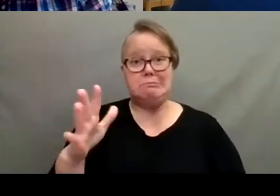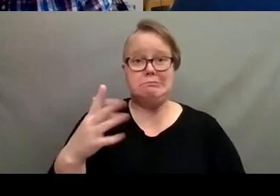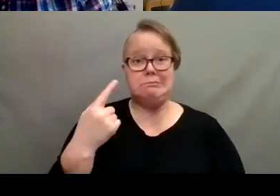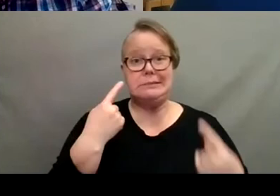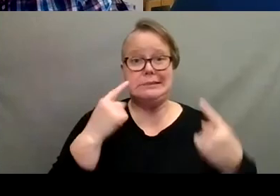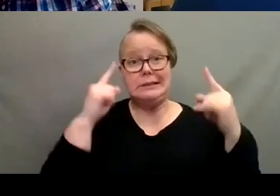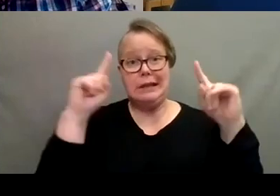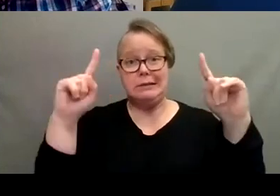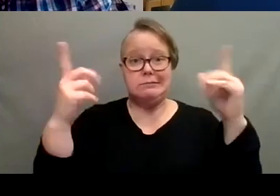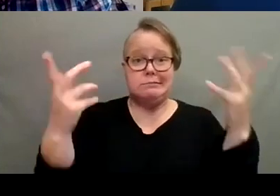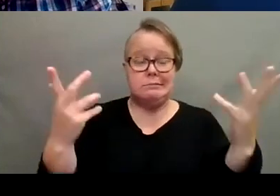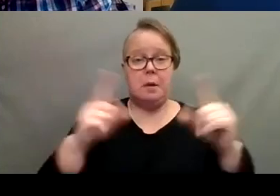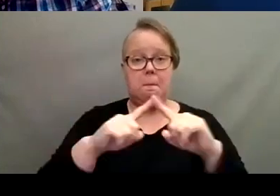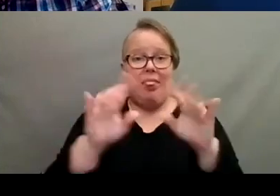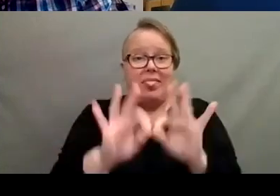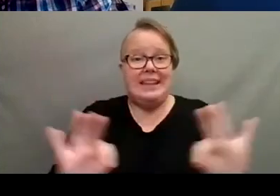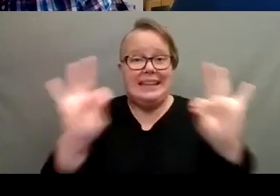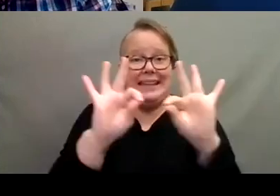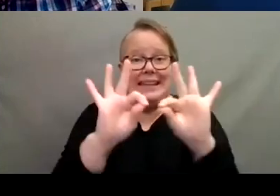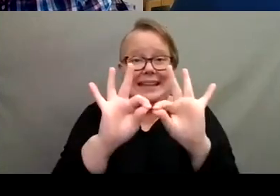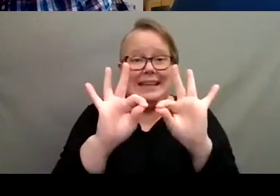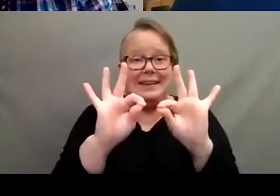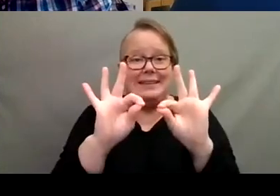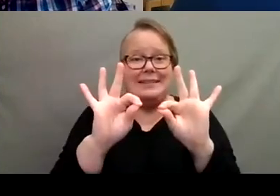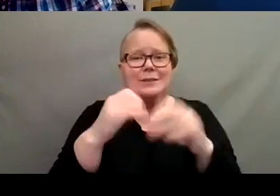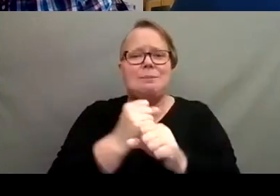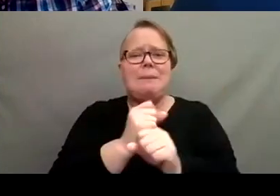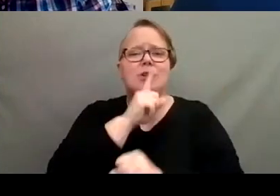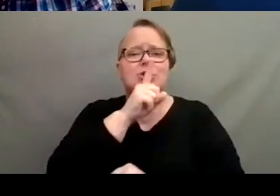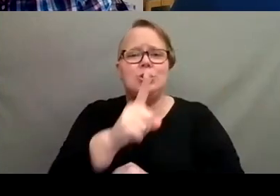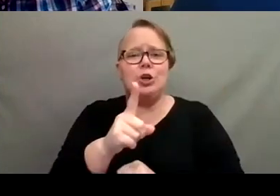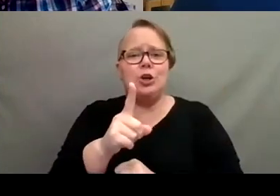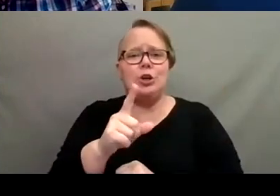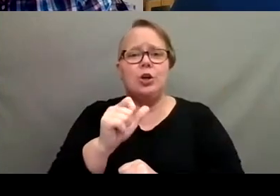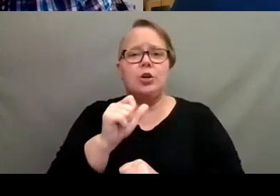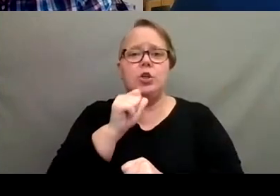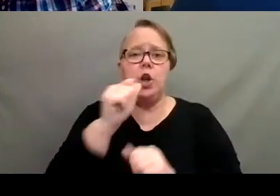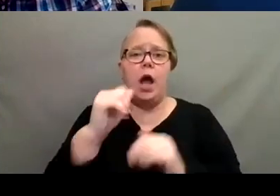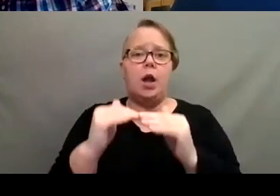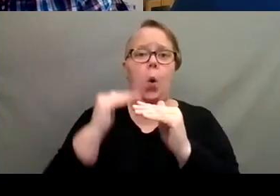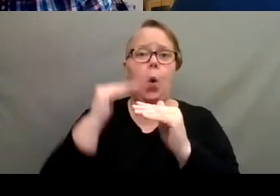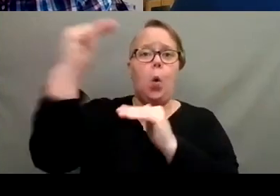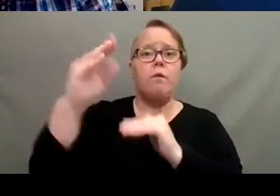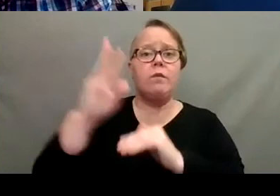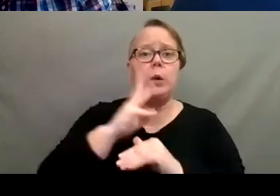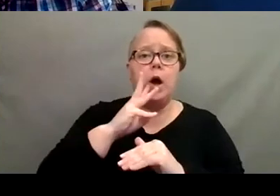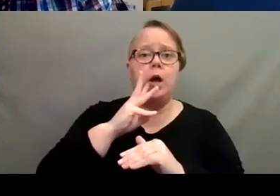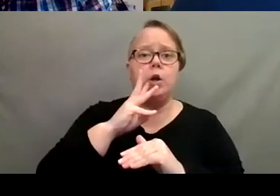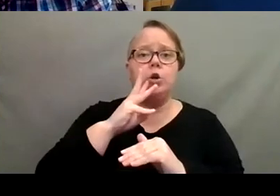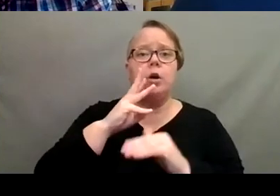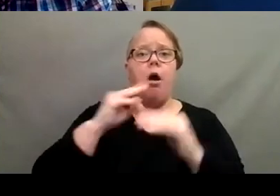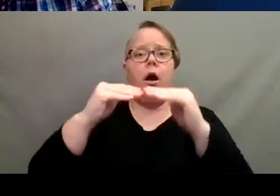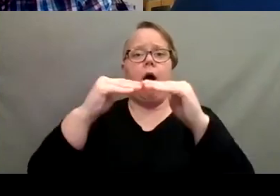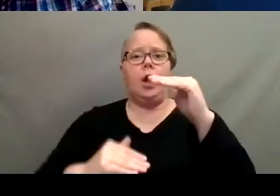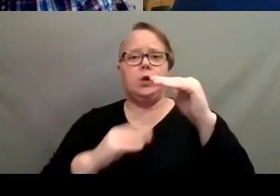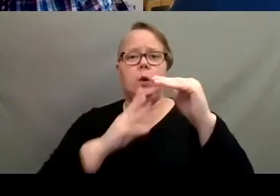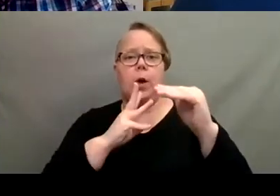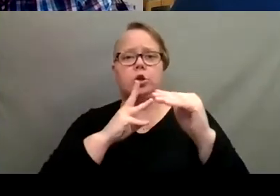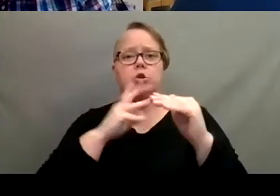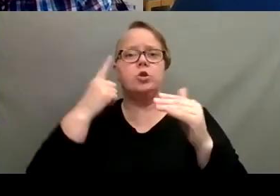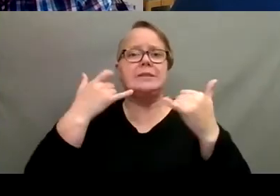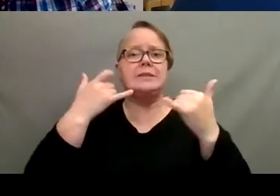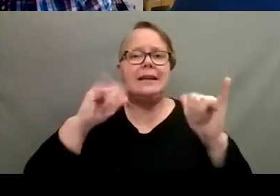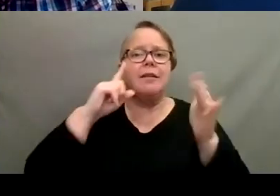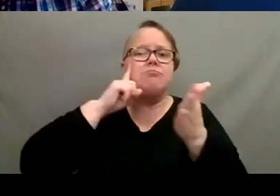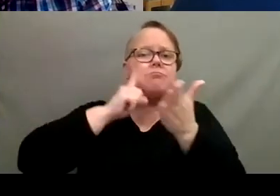think the key, like with any other house plan is just to make sure you're not over or underwatering is that you're really still kind of checking how much moisture